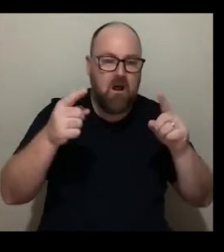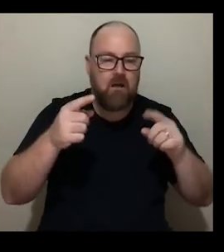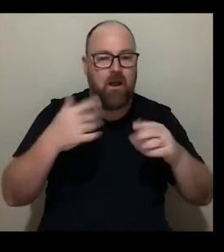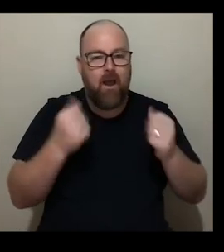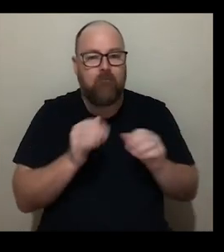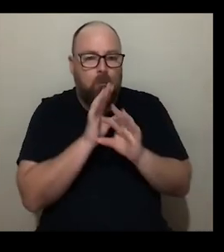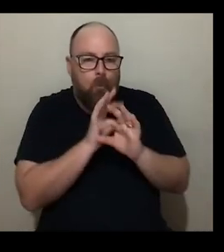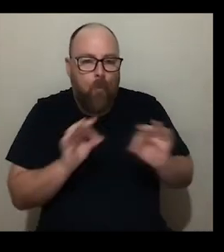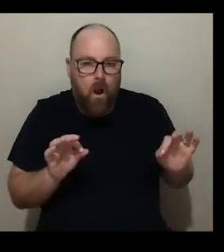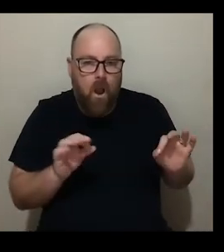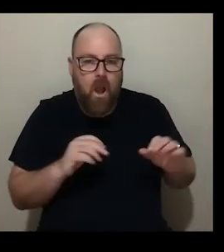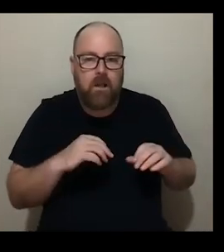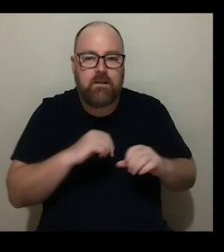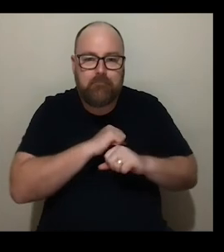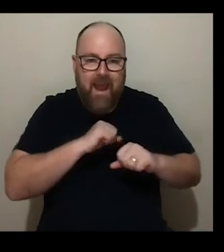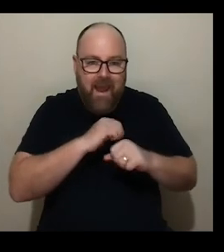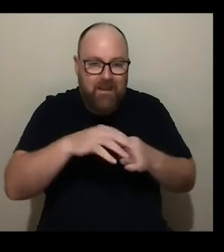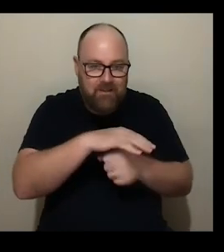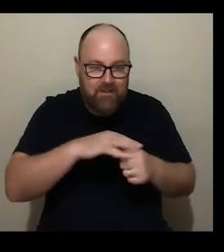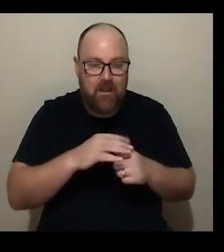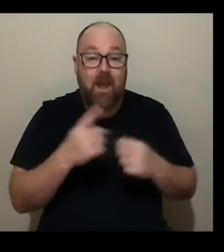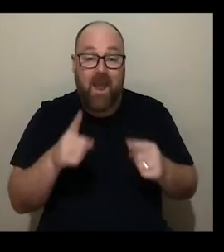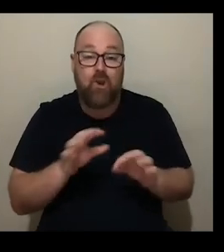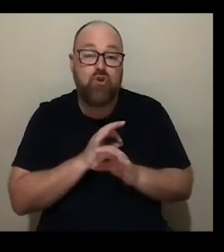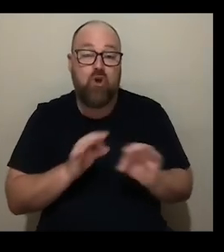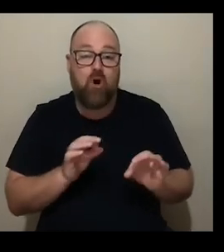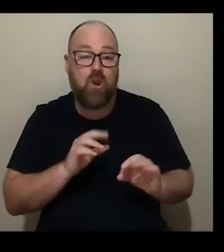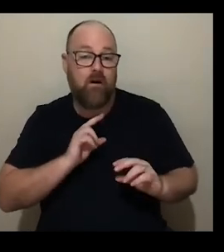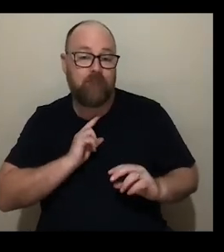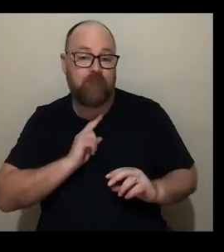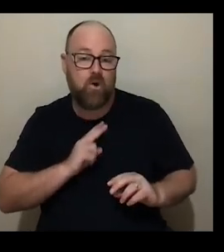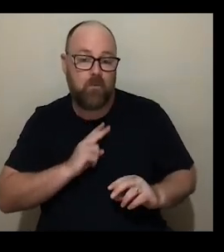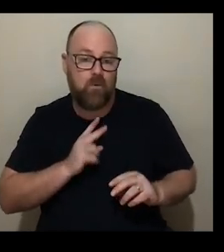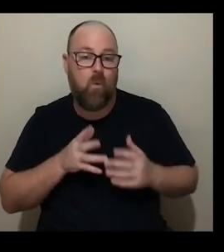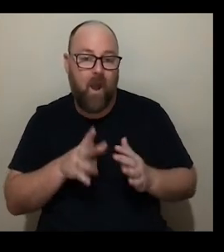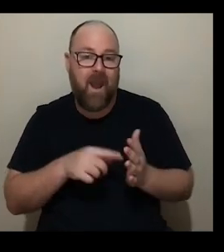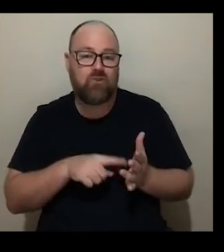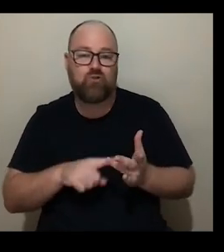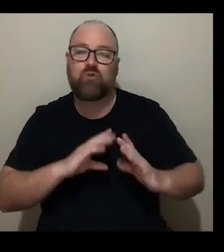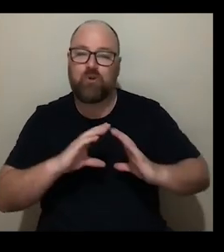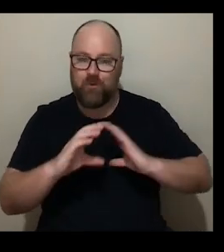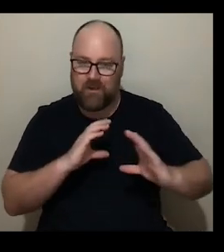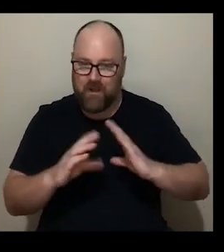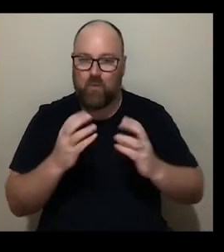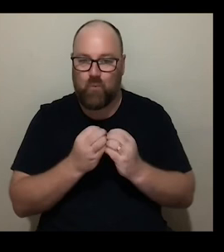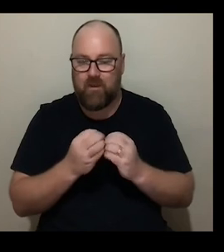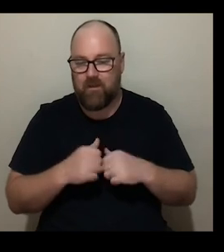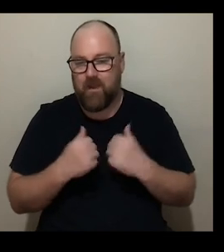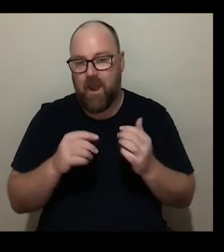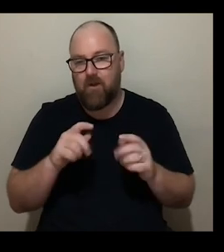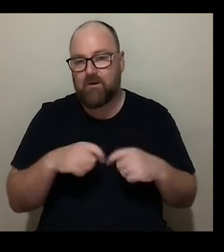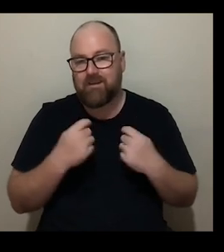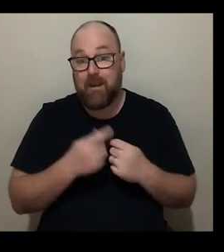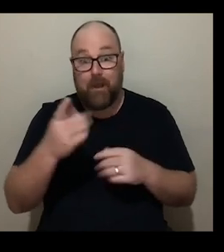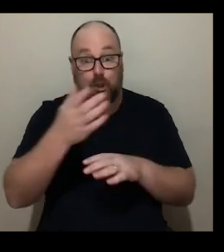spaces ear defenders and non-verbal ways of communicating with the tape team so that's a new program